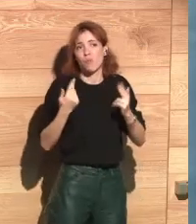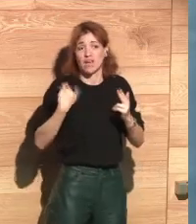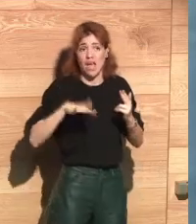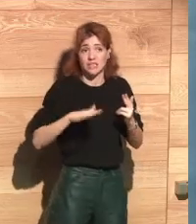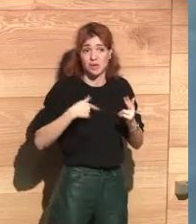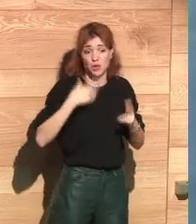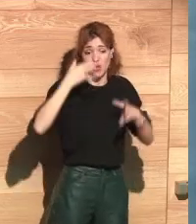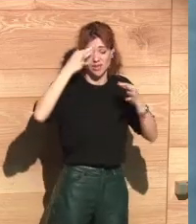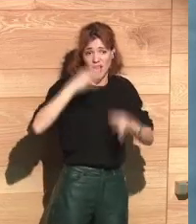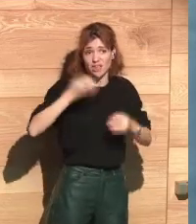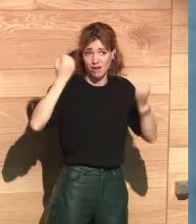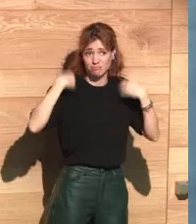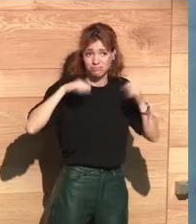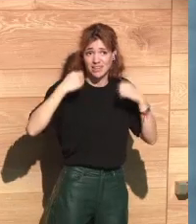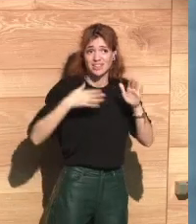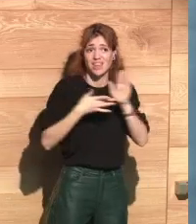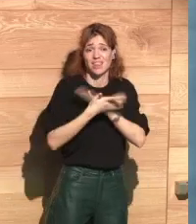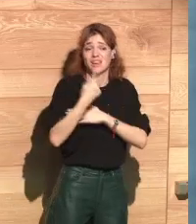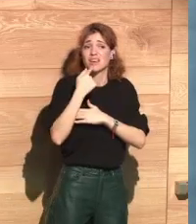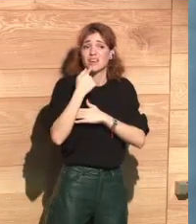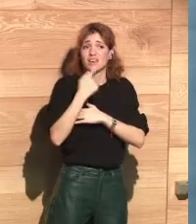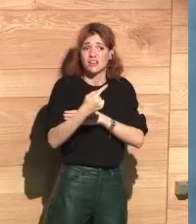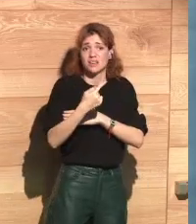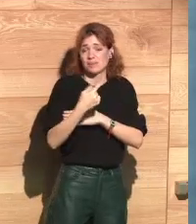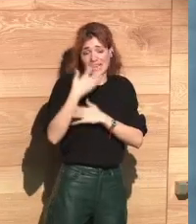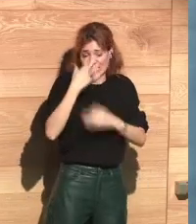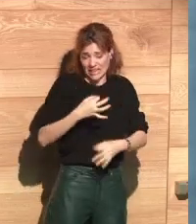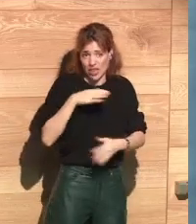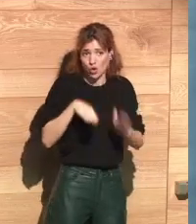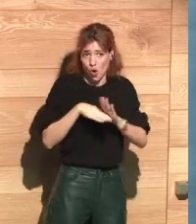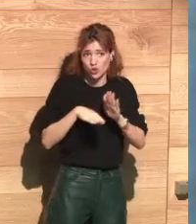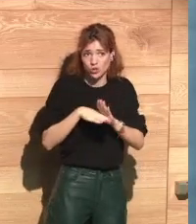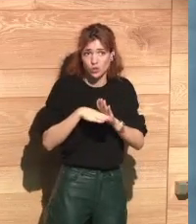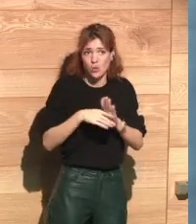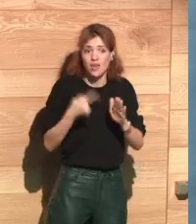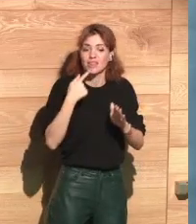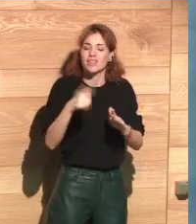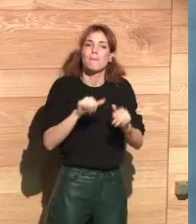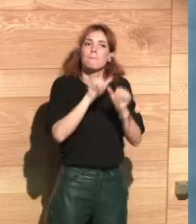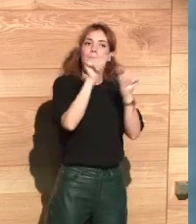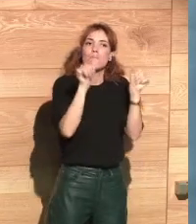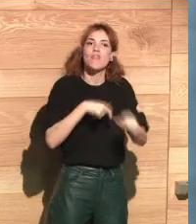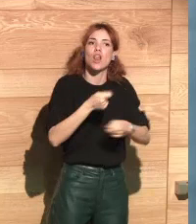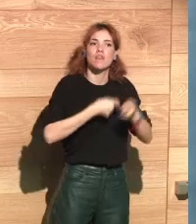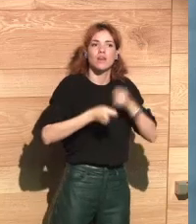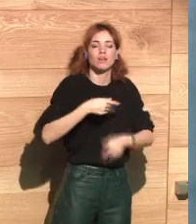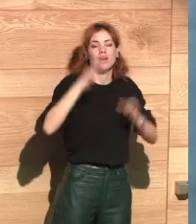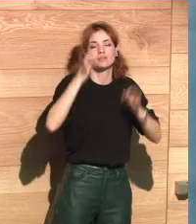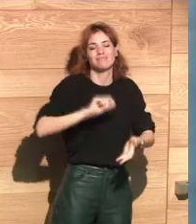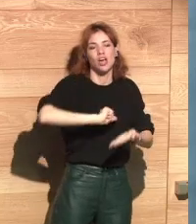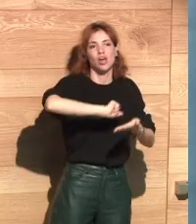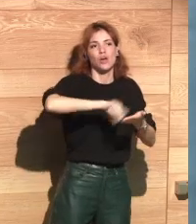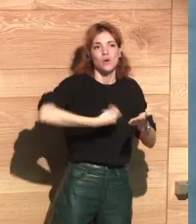their image, gives up their rights in principle, the truth is that many